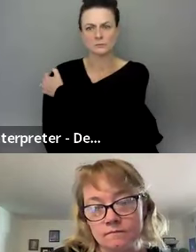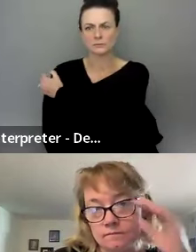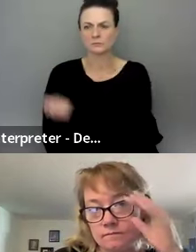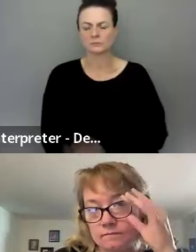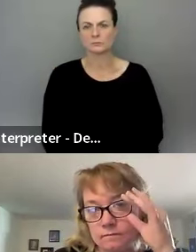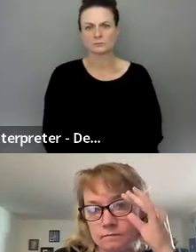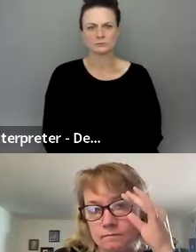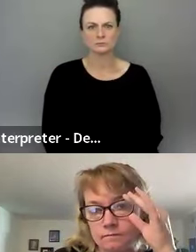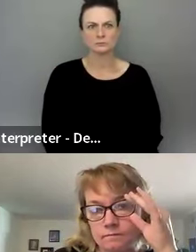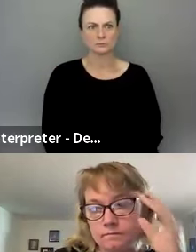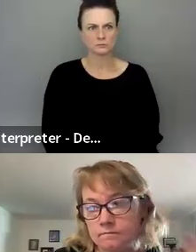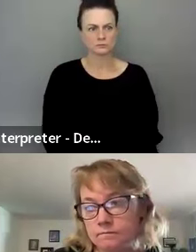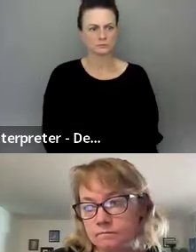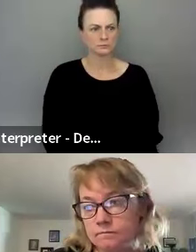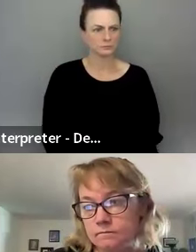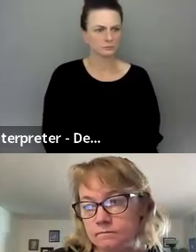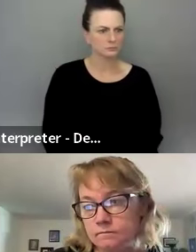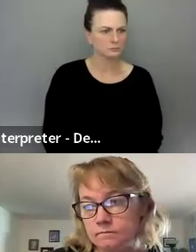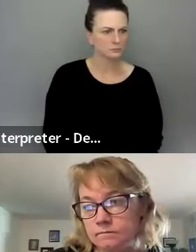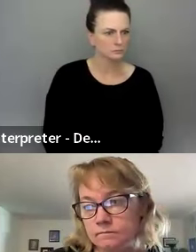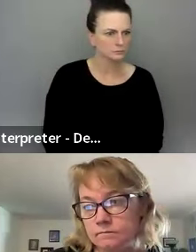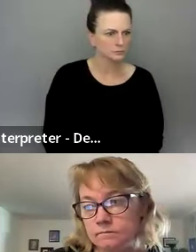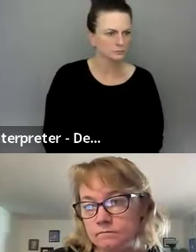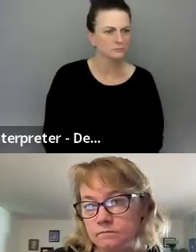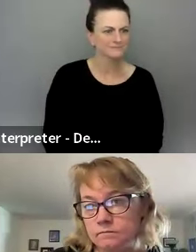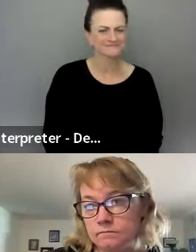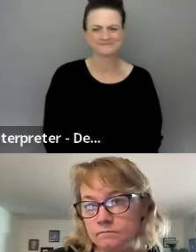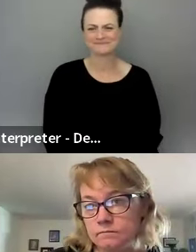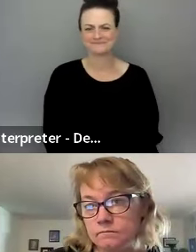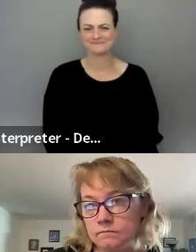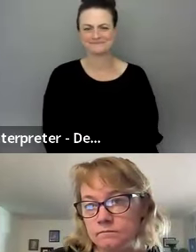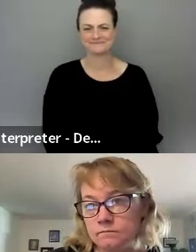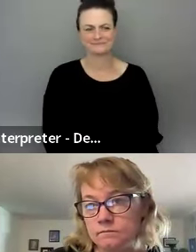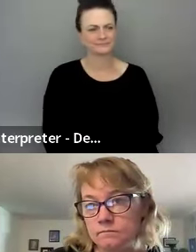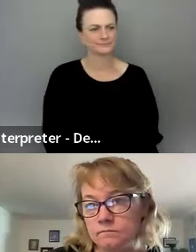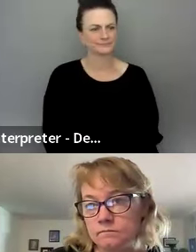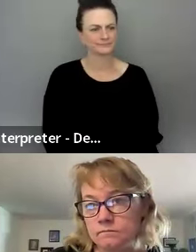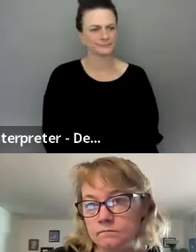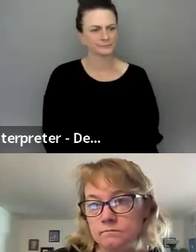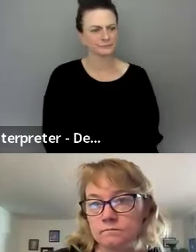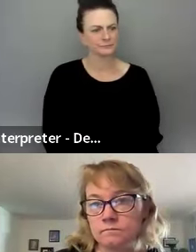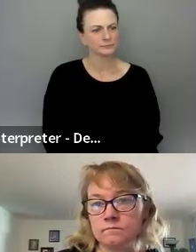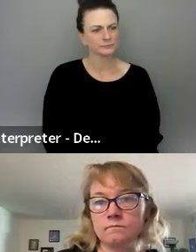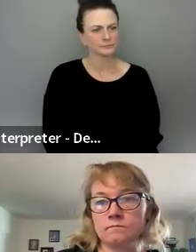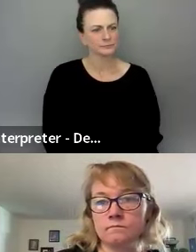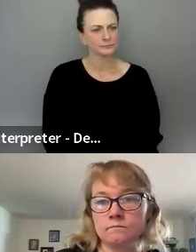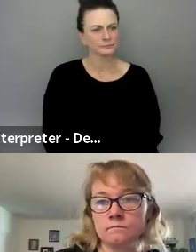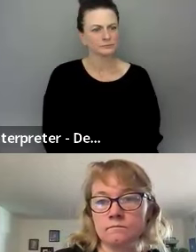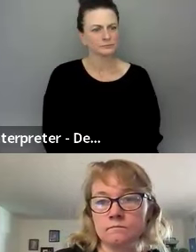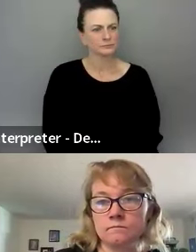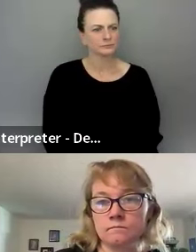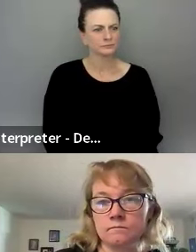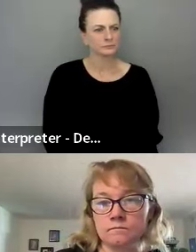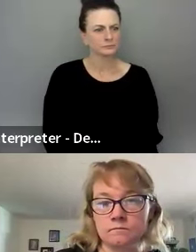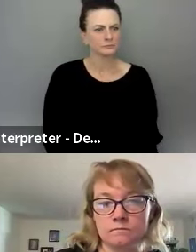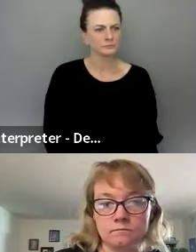CNCF. doesn't have any text yet, but then, um, yeah, just create that and then, uh, publish it on